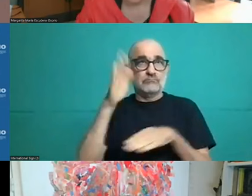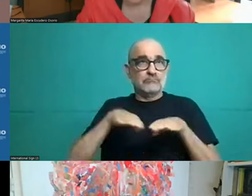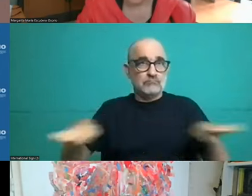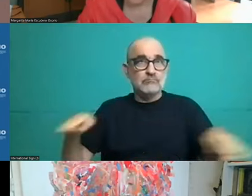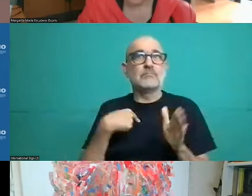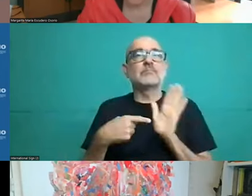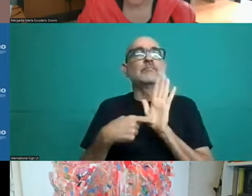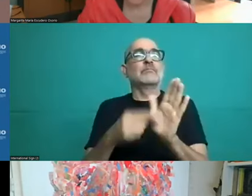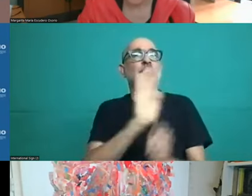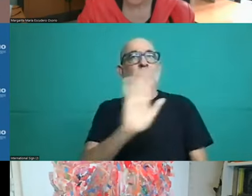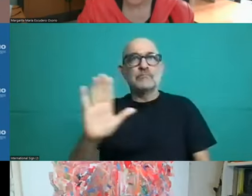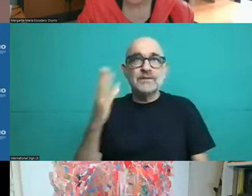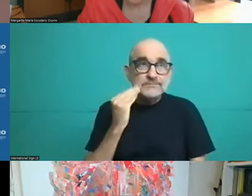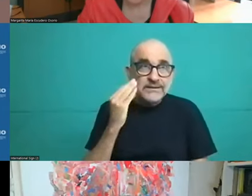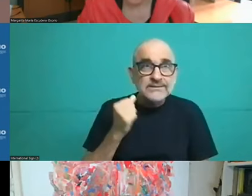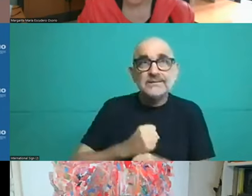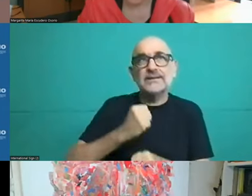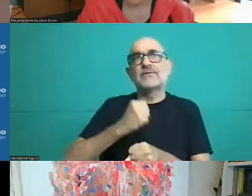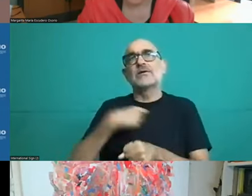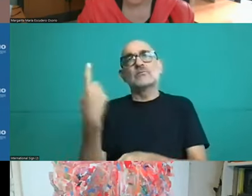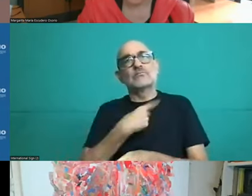at the